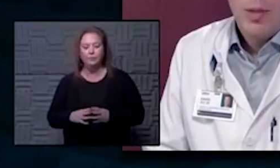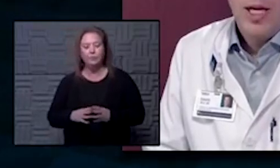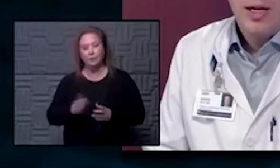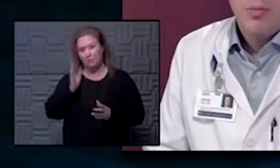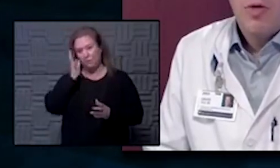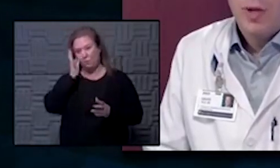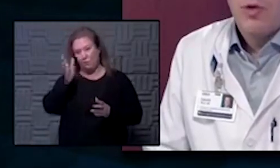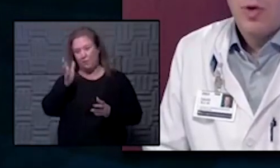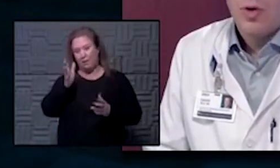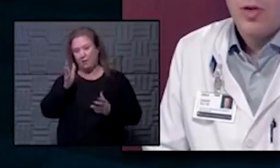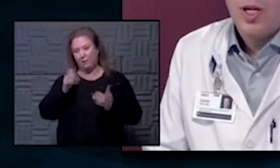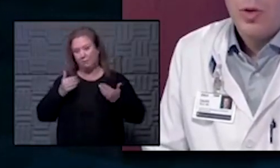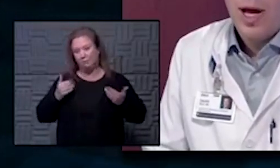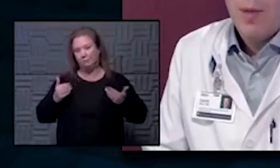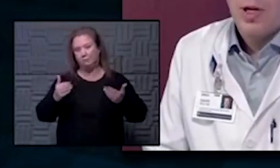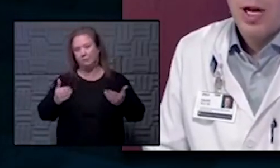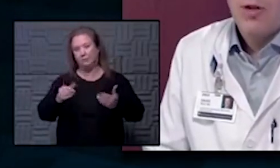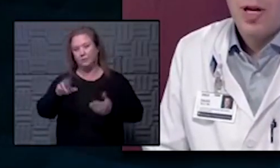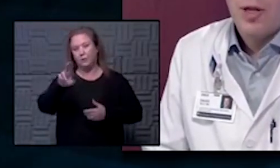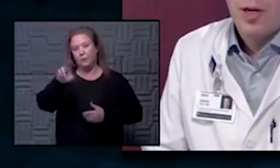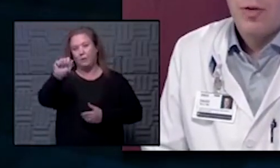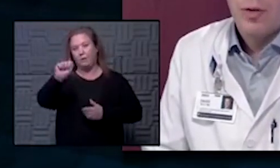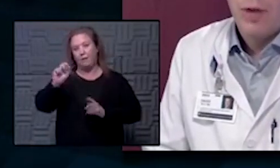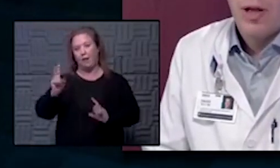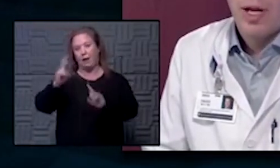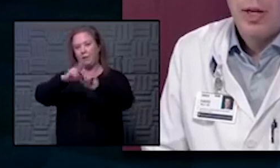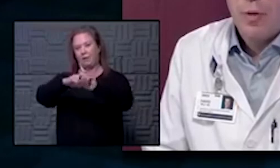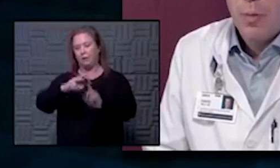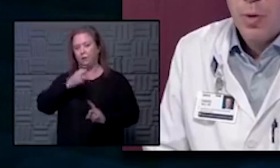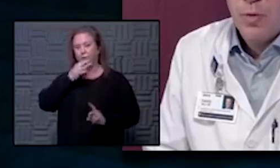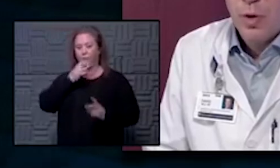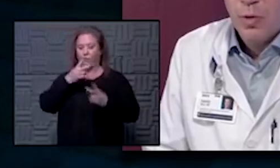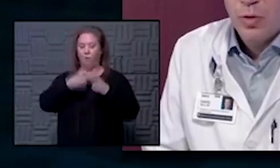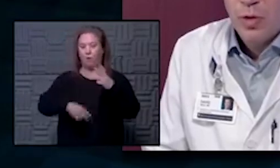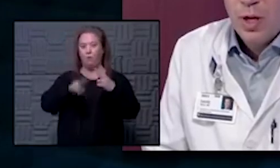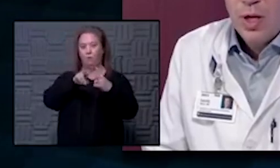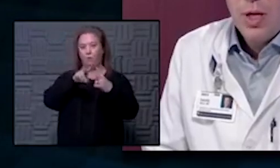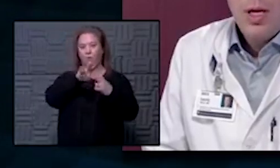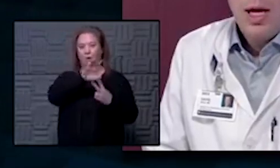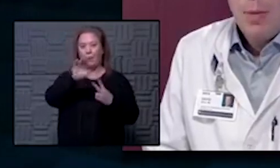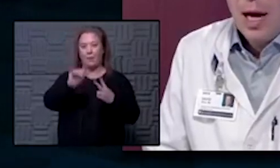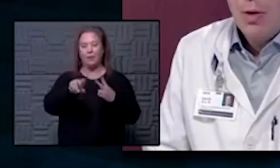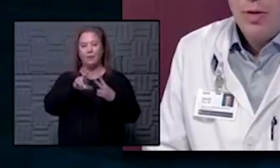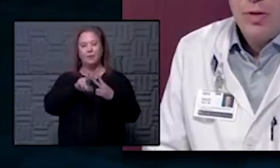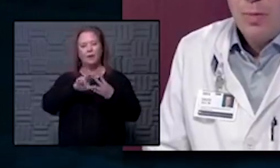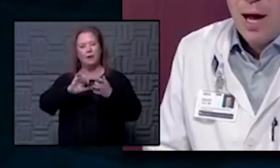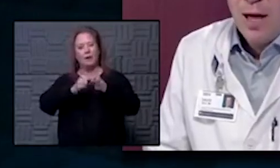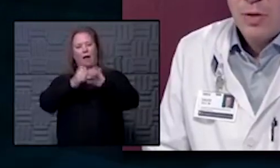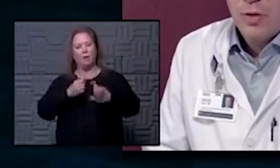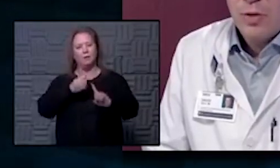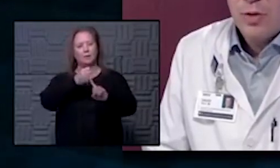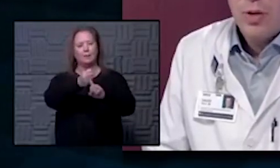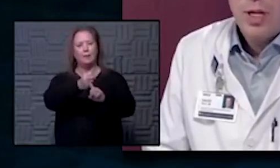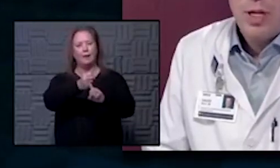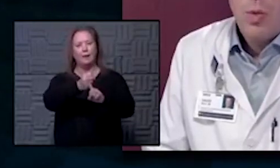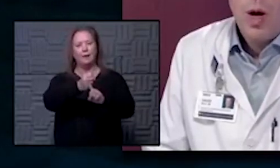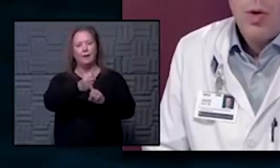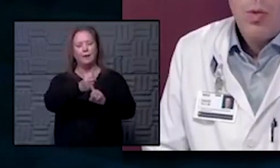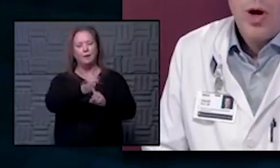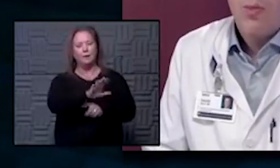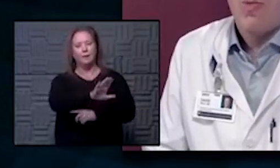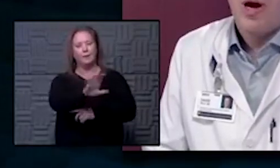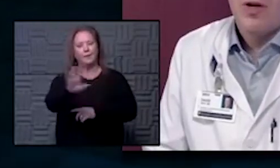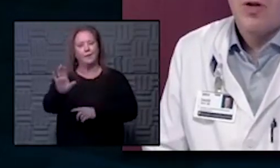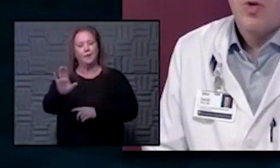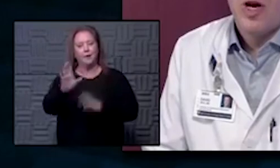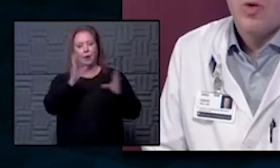there will be movement towards EUA application I think very likely for both of those how does this impact uh what